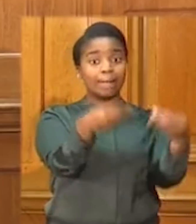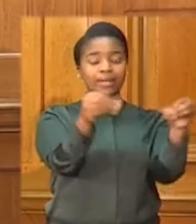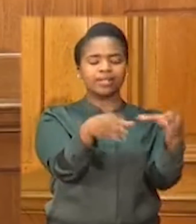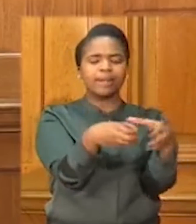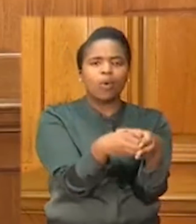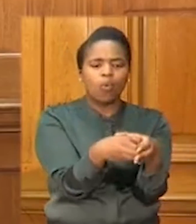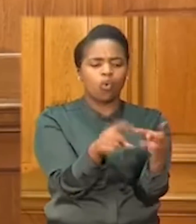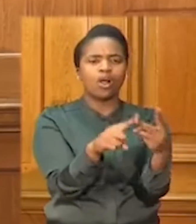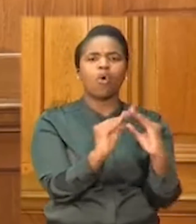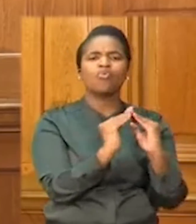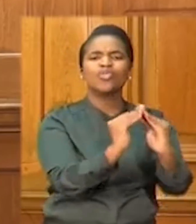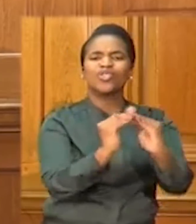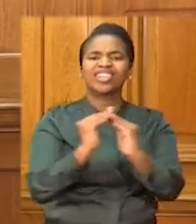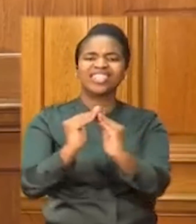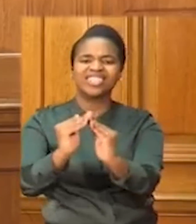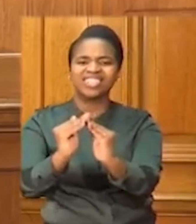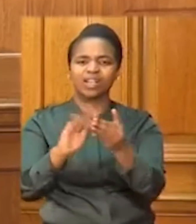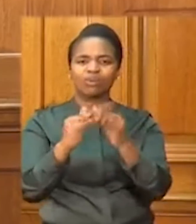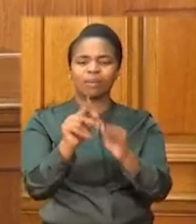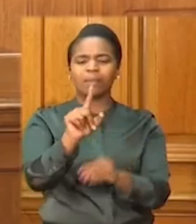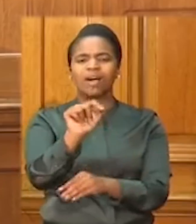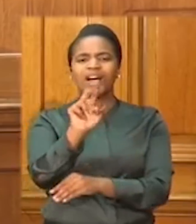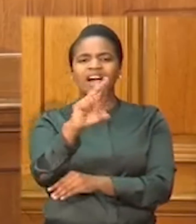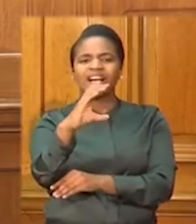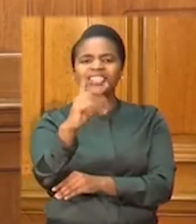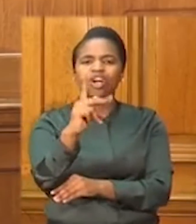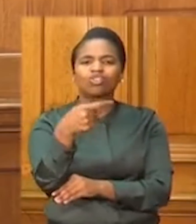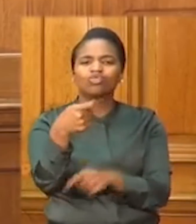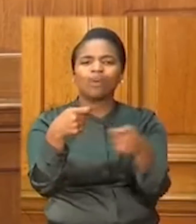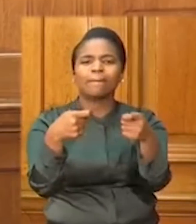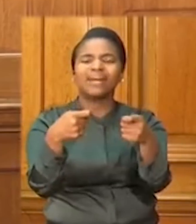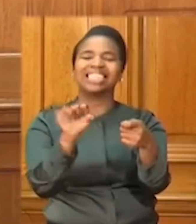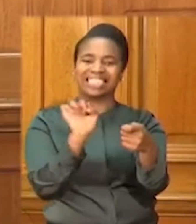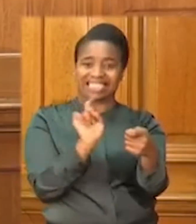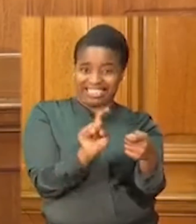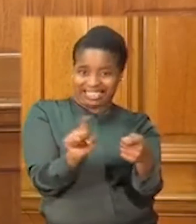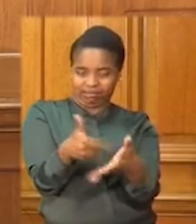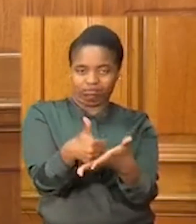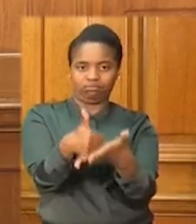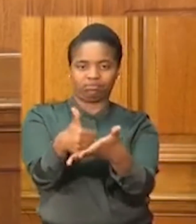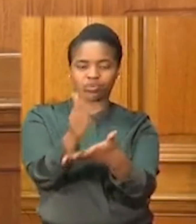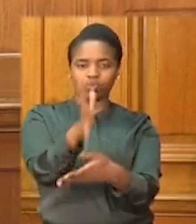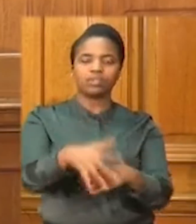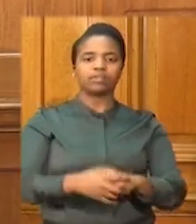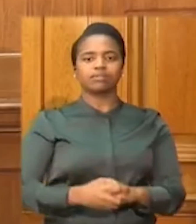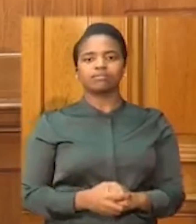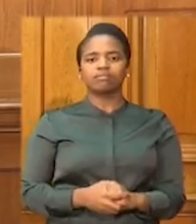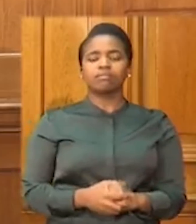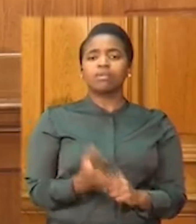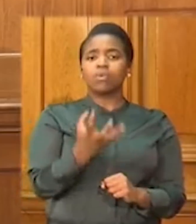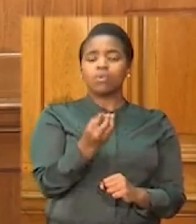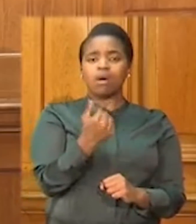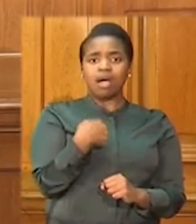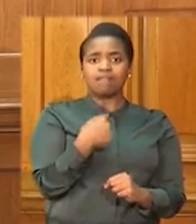and other small businesses. The IDC facility to support companies to procure